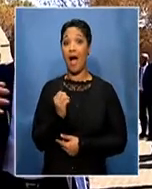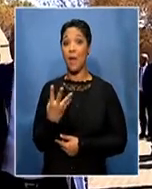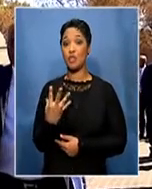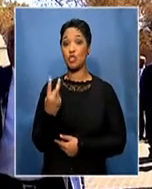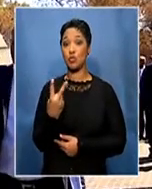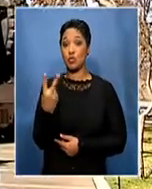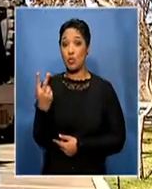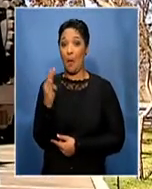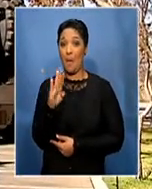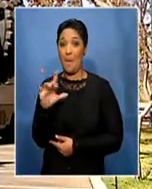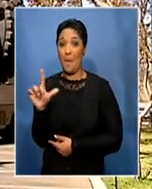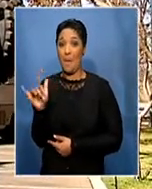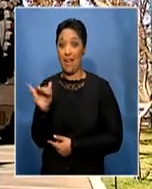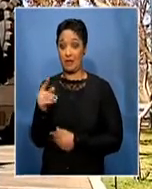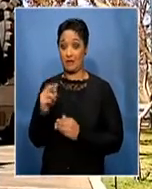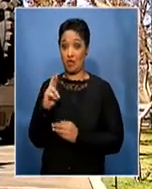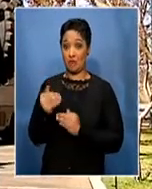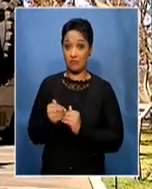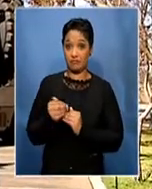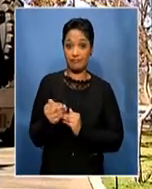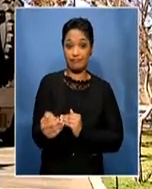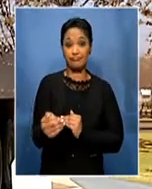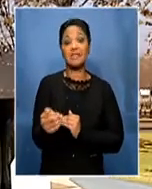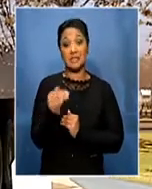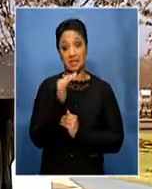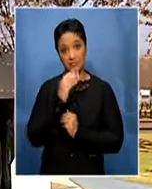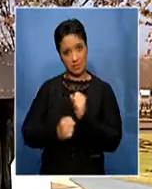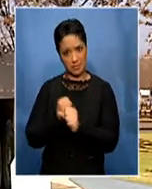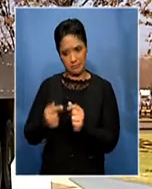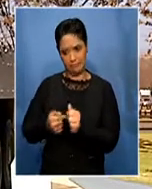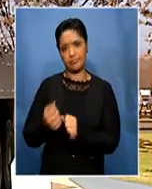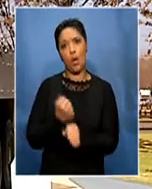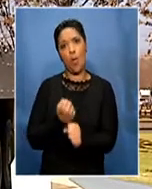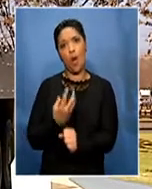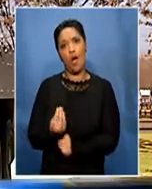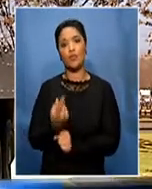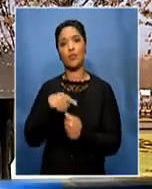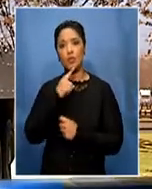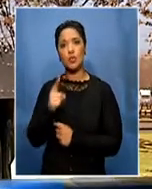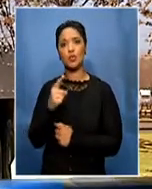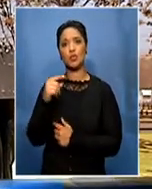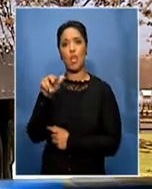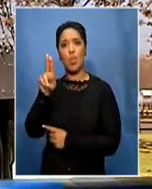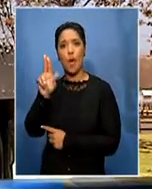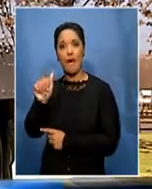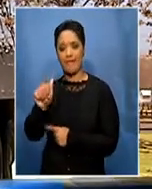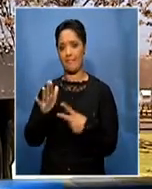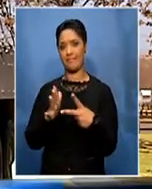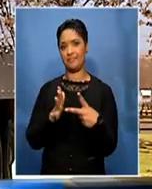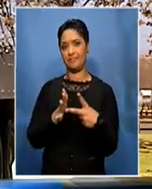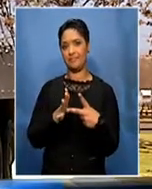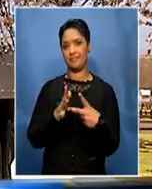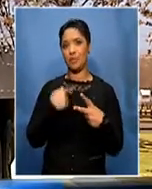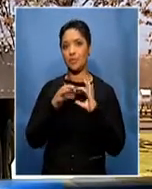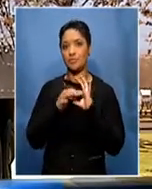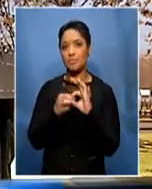billion rand. That will keep it busy for the next 10 years. We are working with the United Arab Emirates, for example. We've worked with